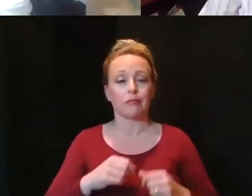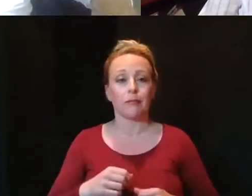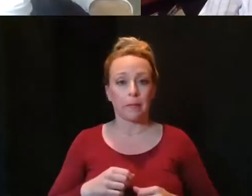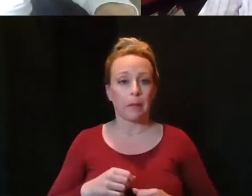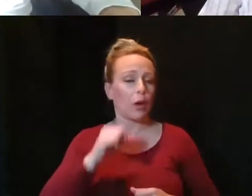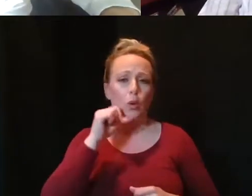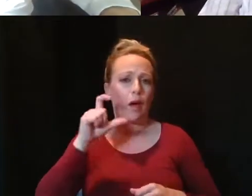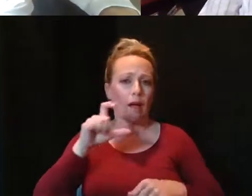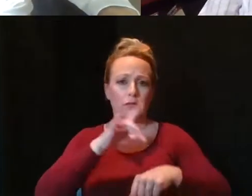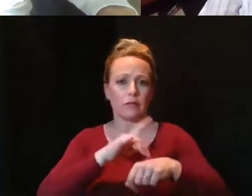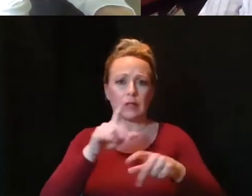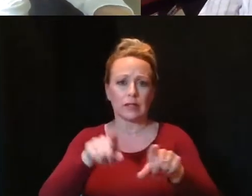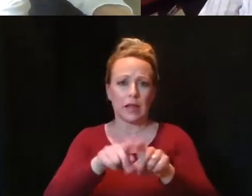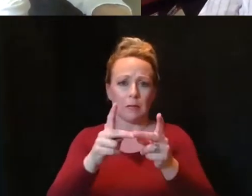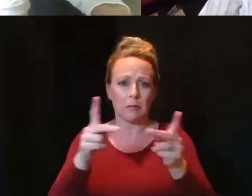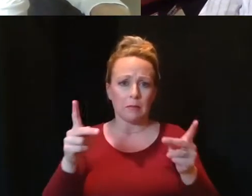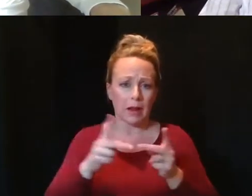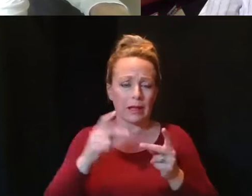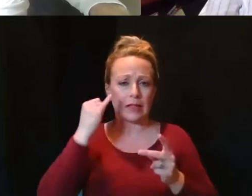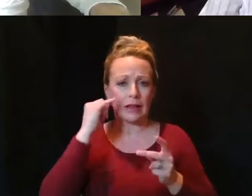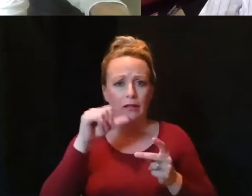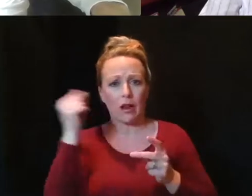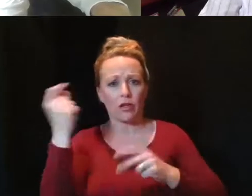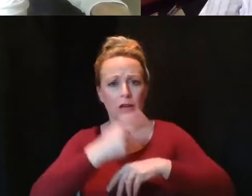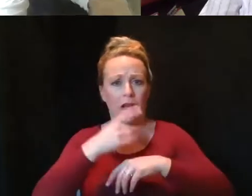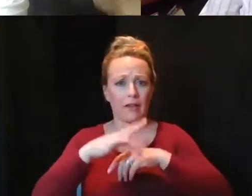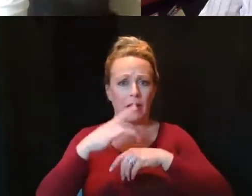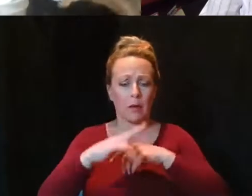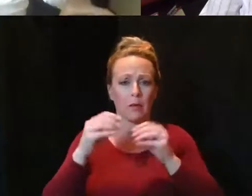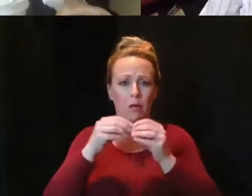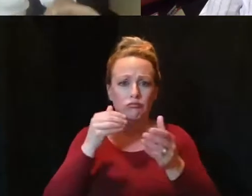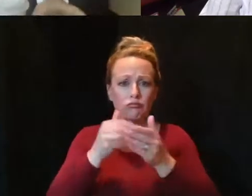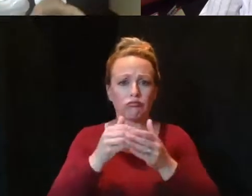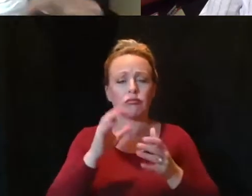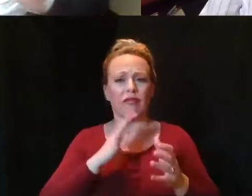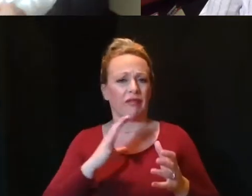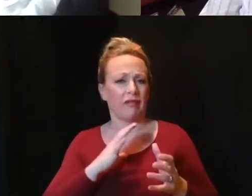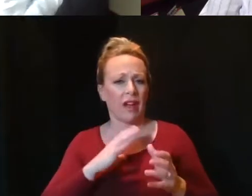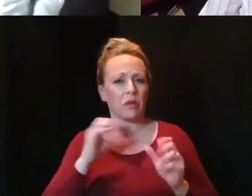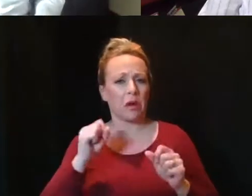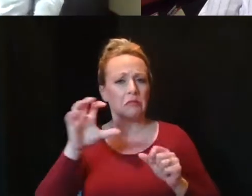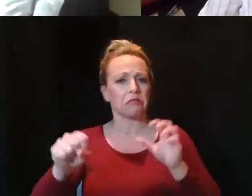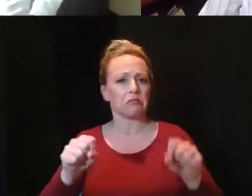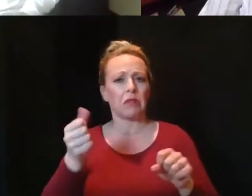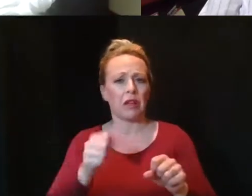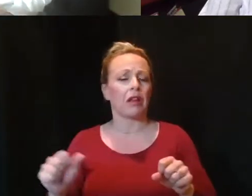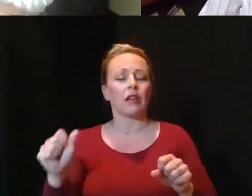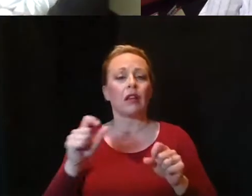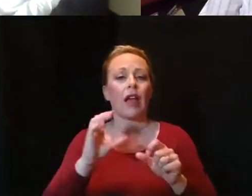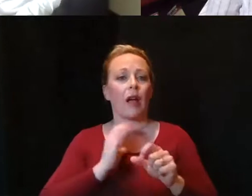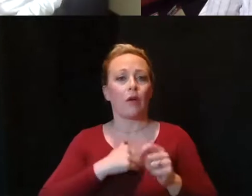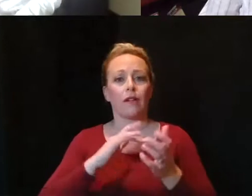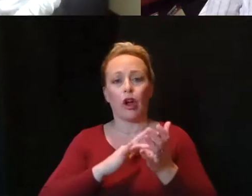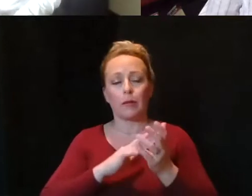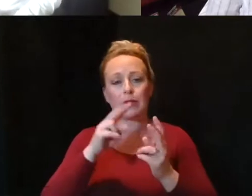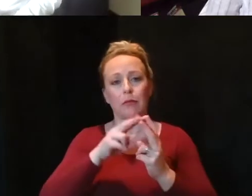site if another day is available to you, and within the second dose window, you can take that. Our pharmacy partners and